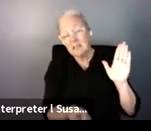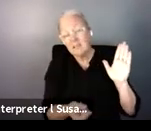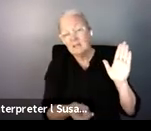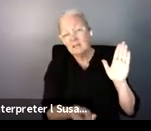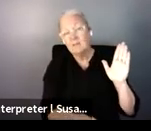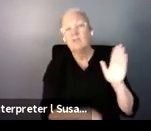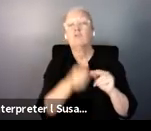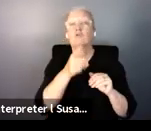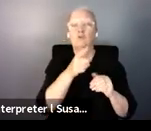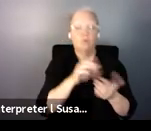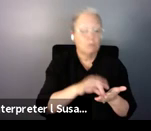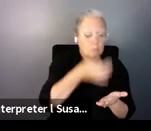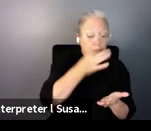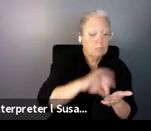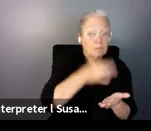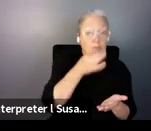medical treatment.